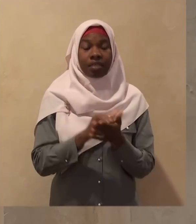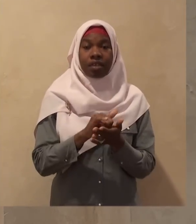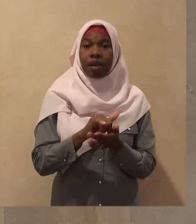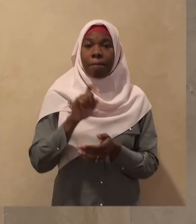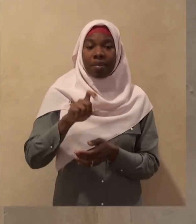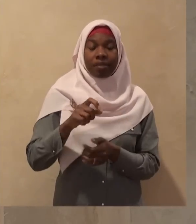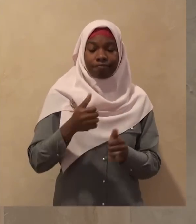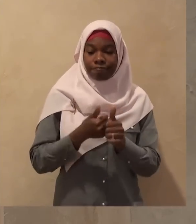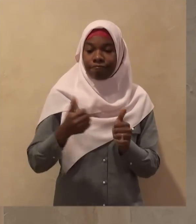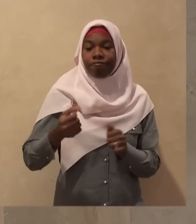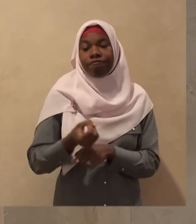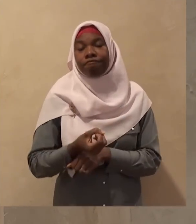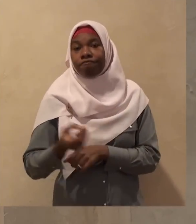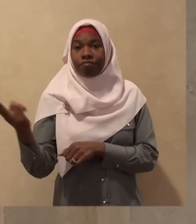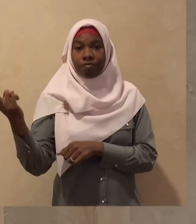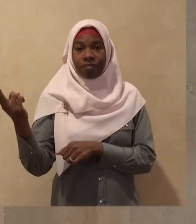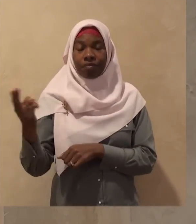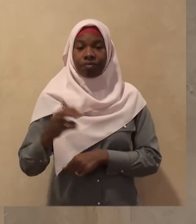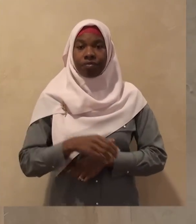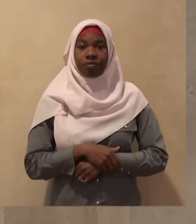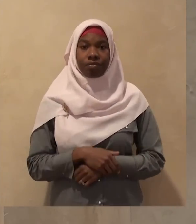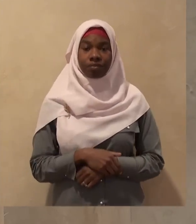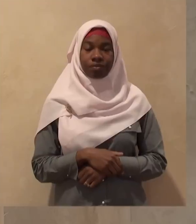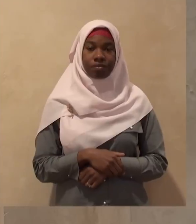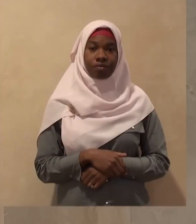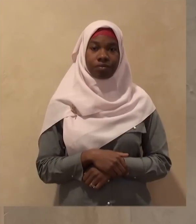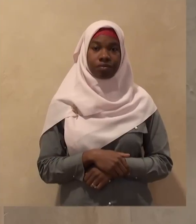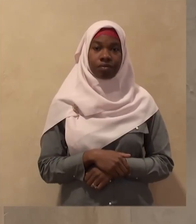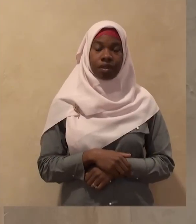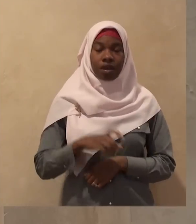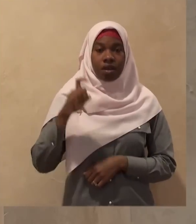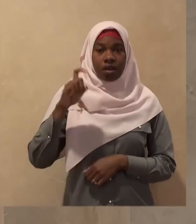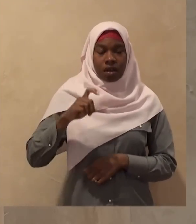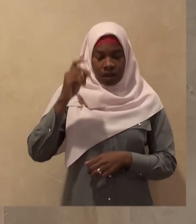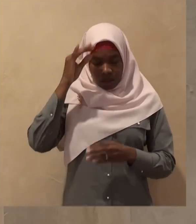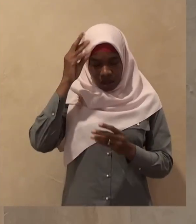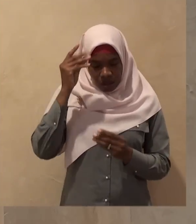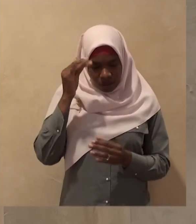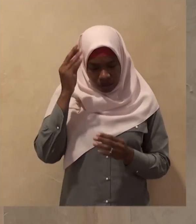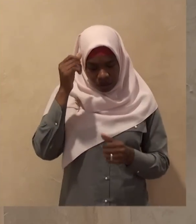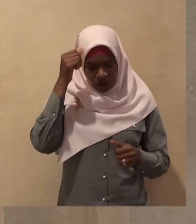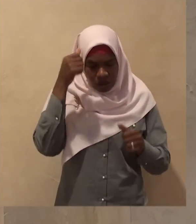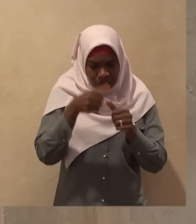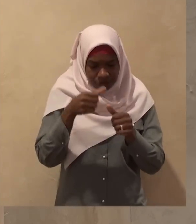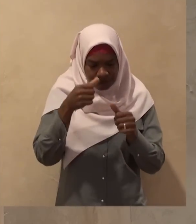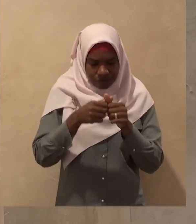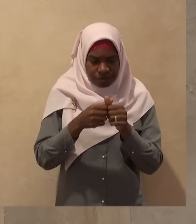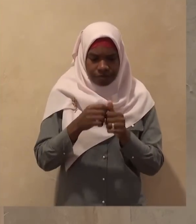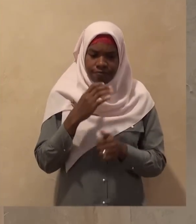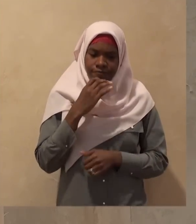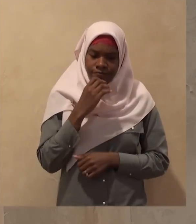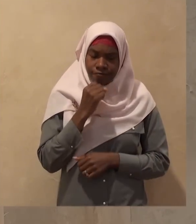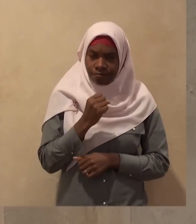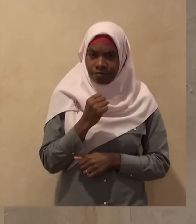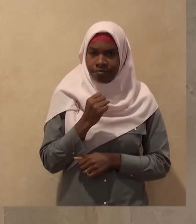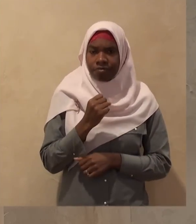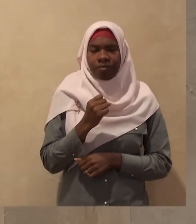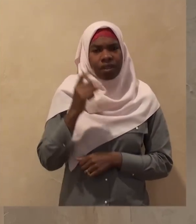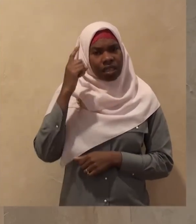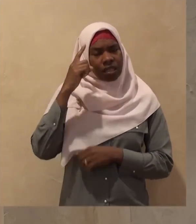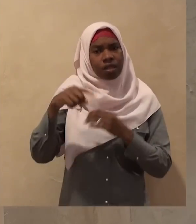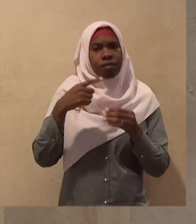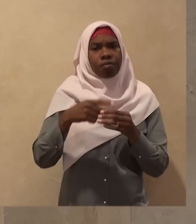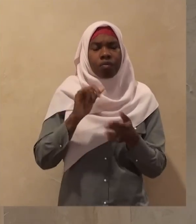being mindful and being aware of this warning of this severe warning we